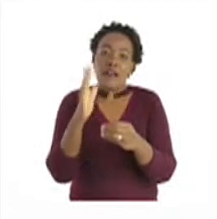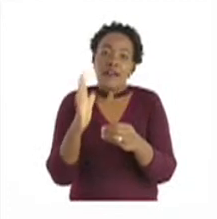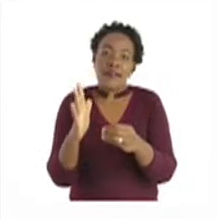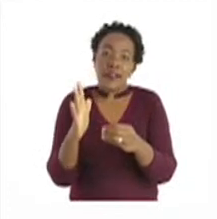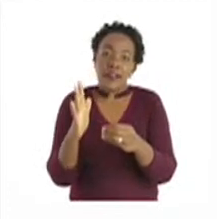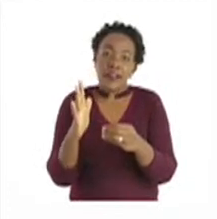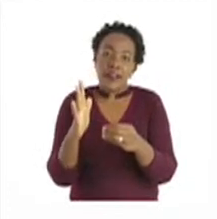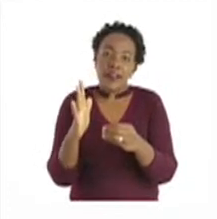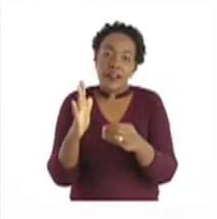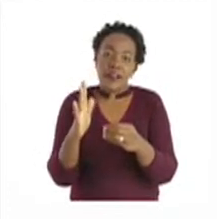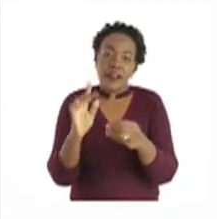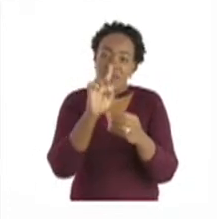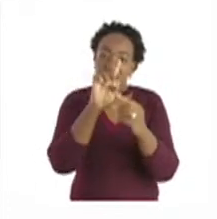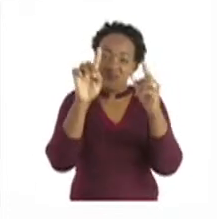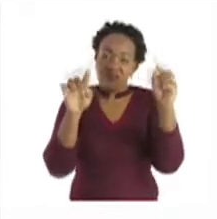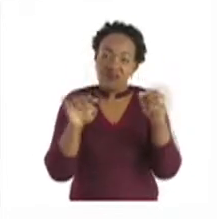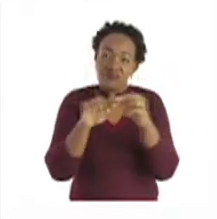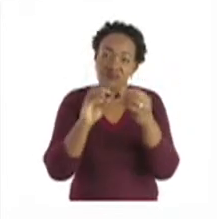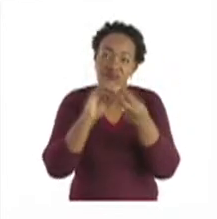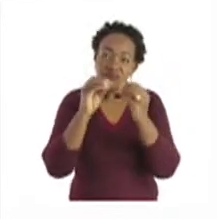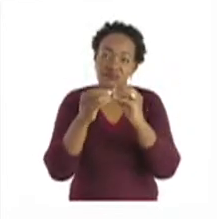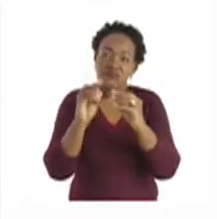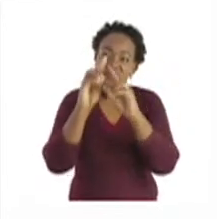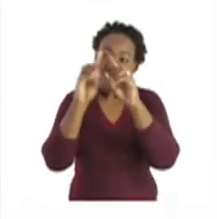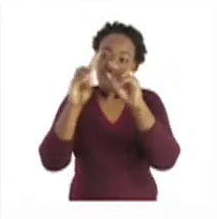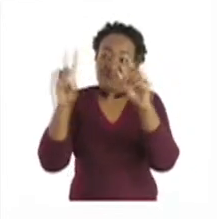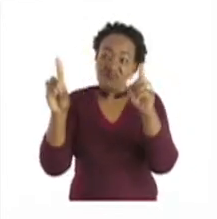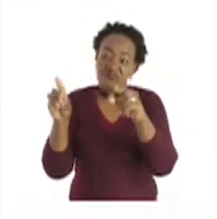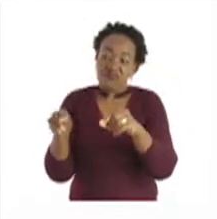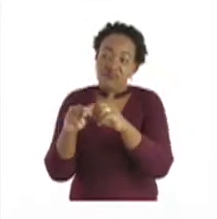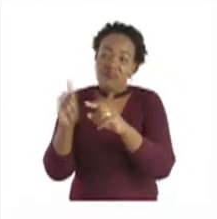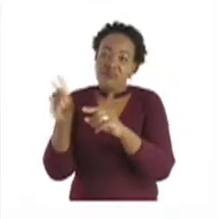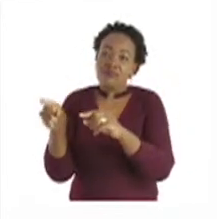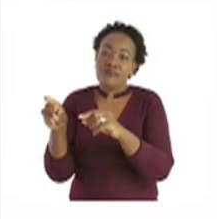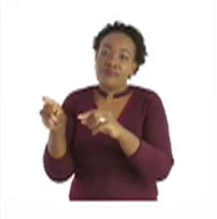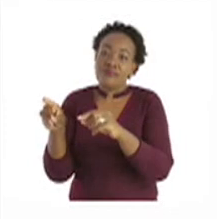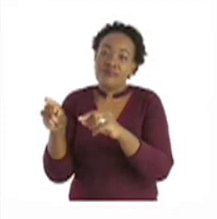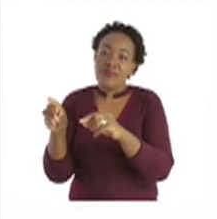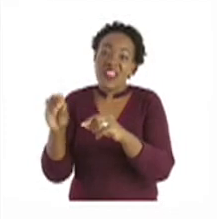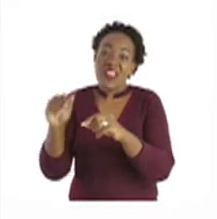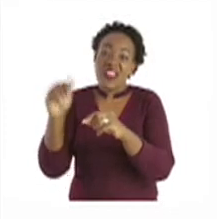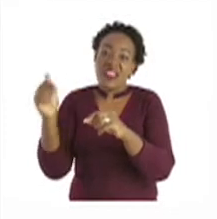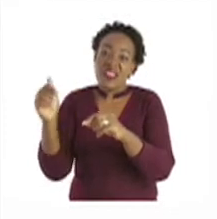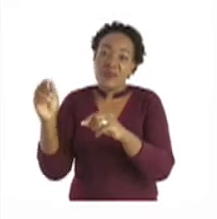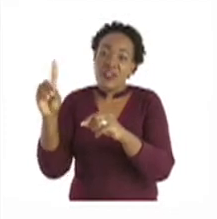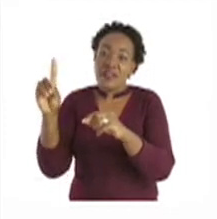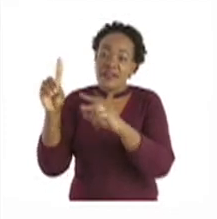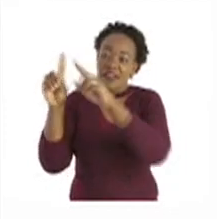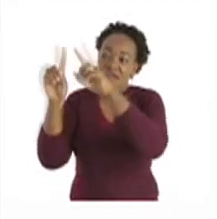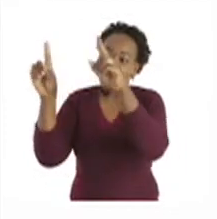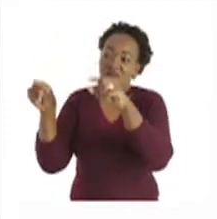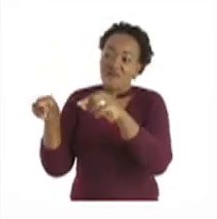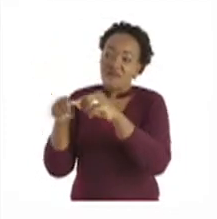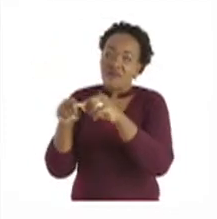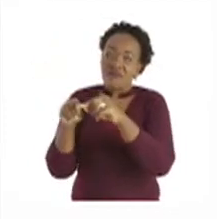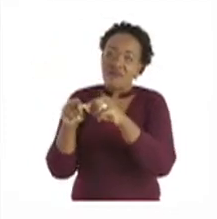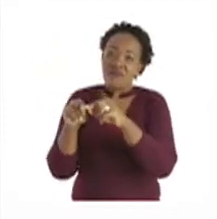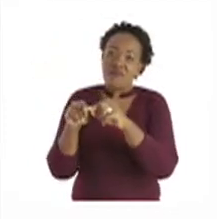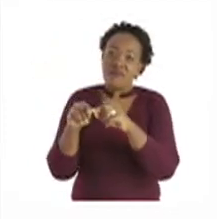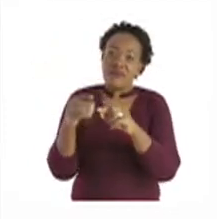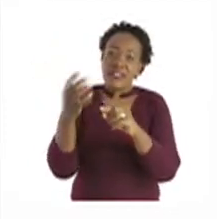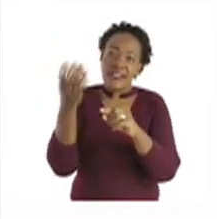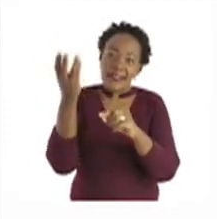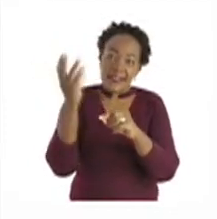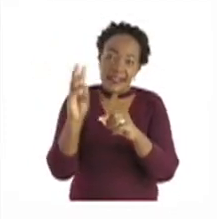we have another box, then there's a 6 and a 3. Okay,